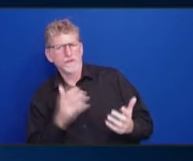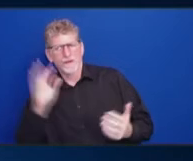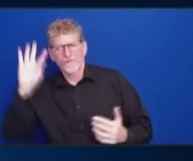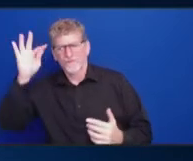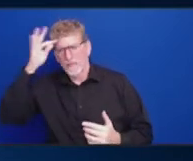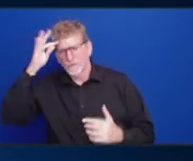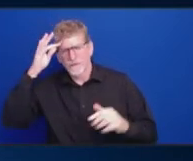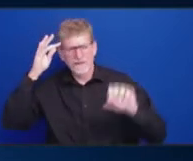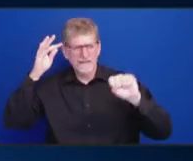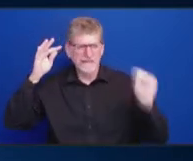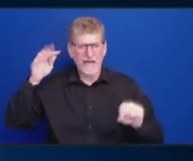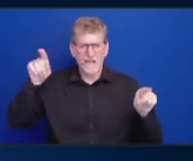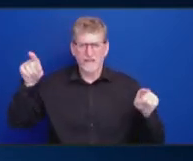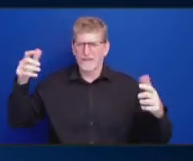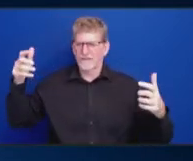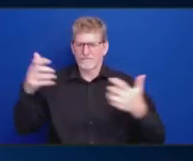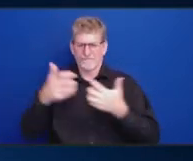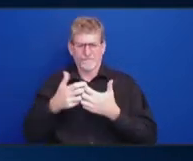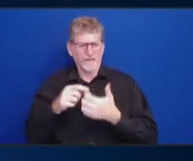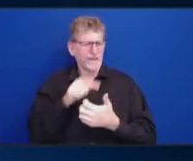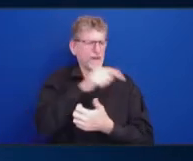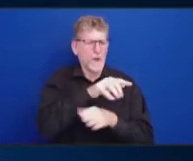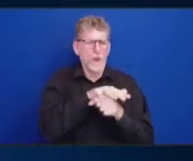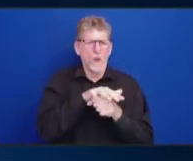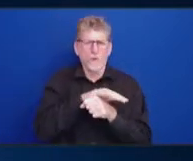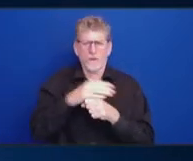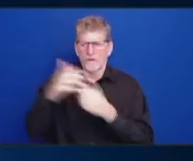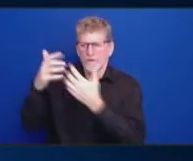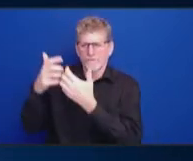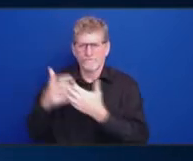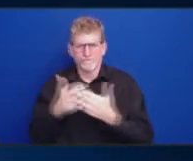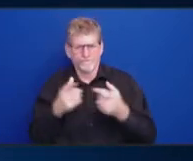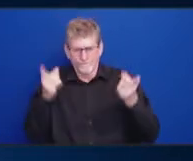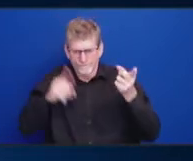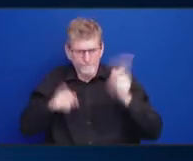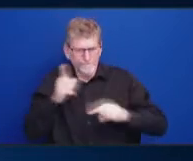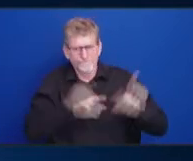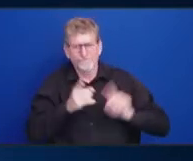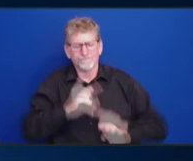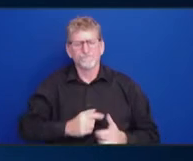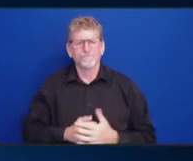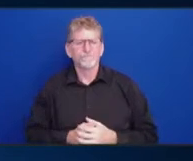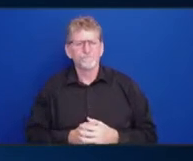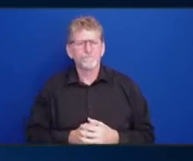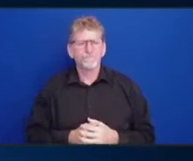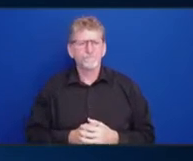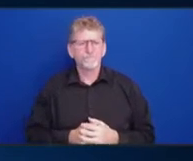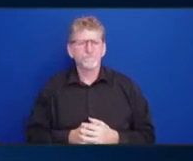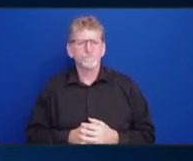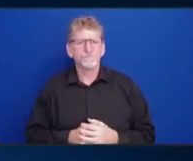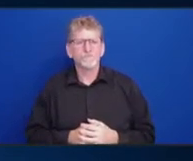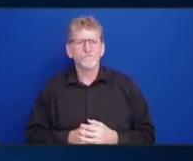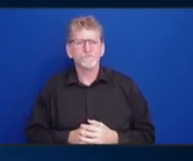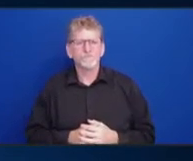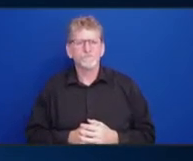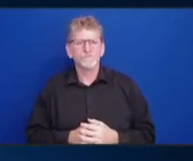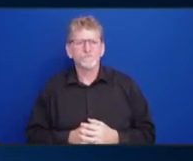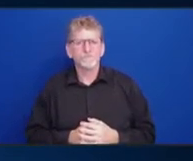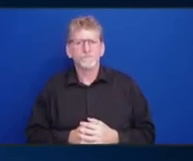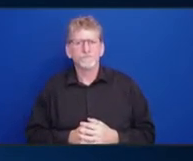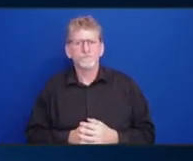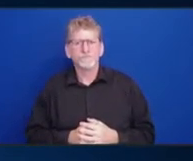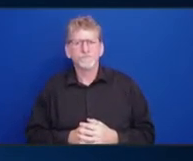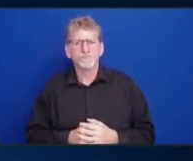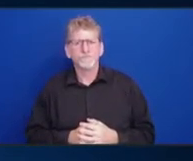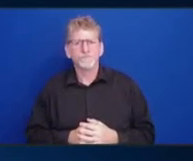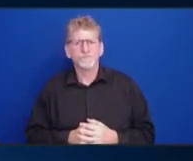we should always keep in mind through all of our subcommittees. But I think, I think we'll come up against some of those questions. Marcella